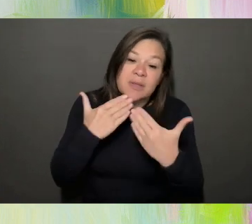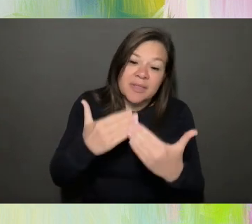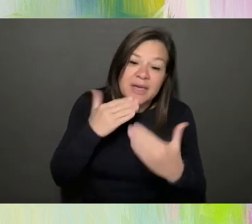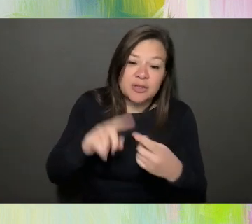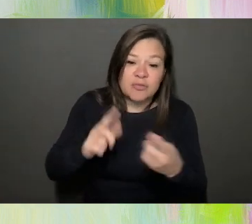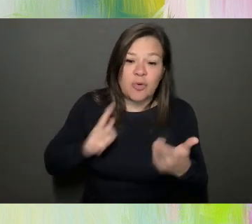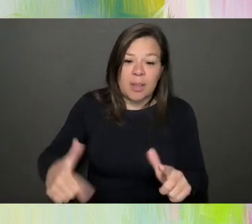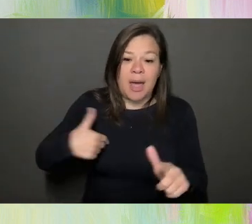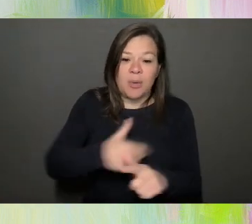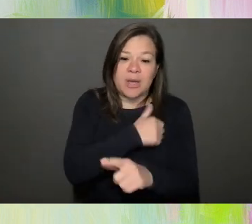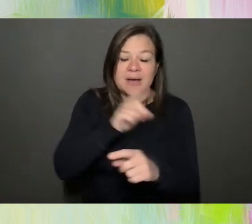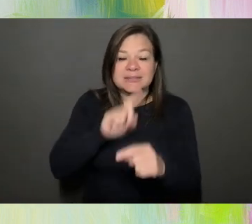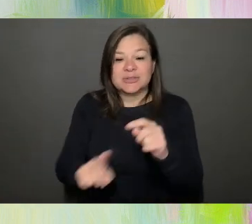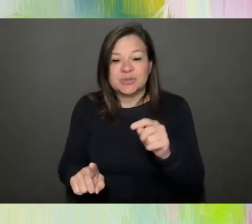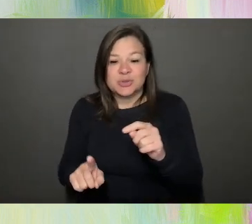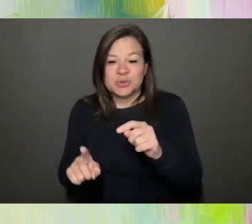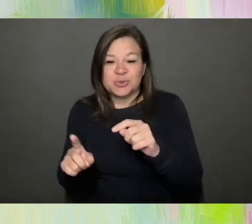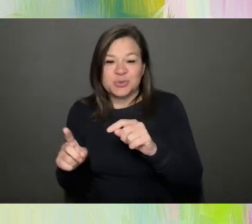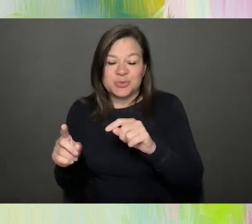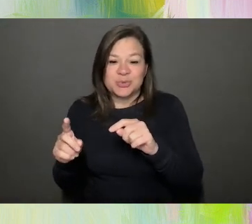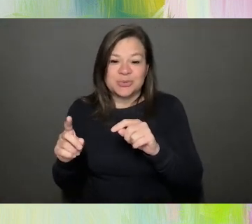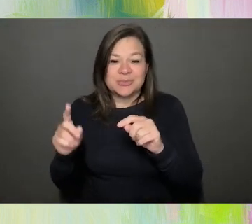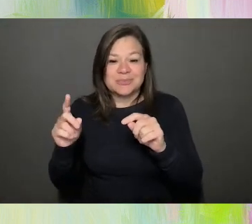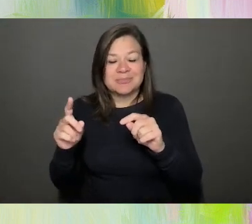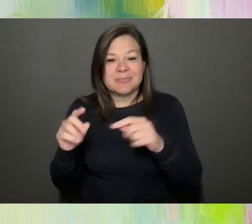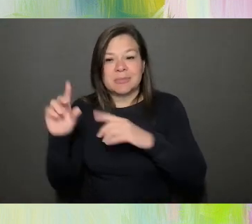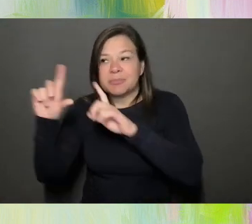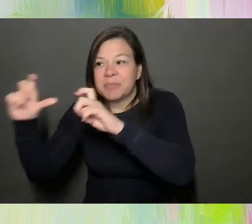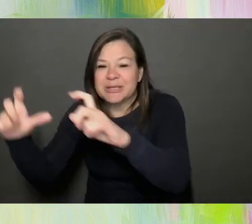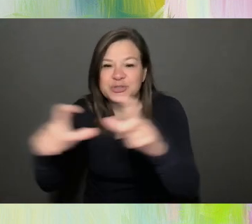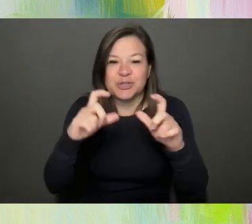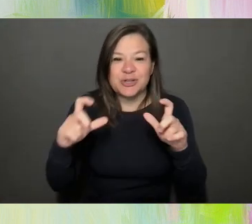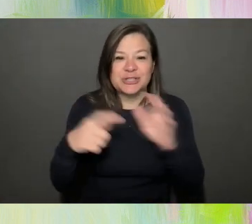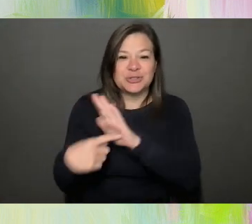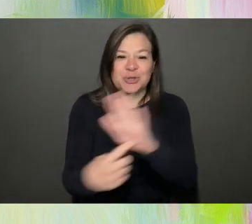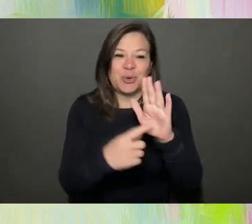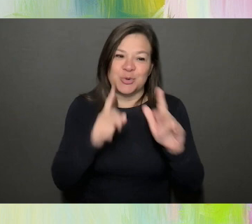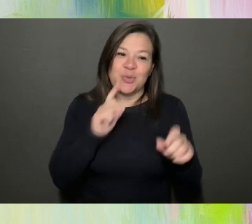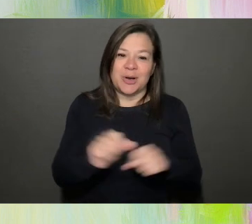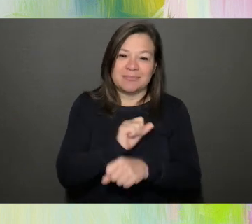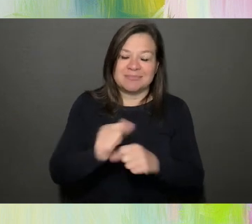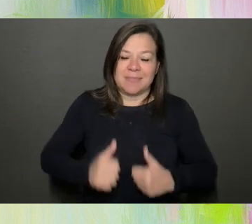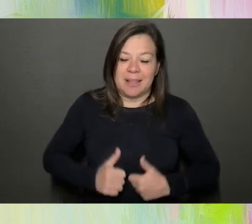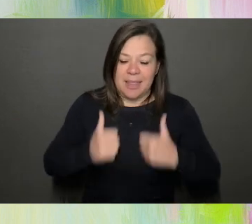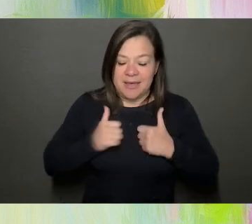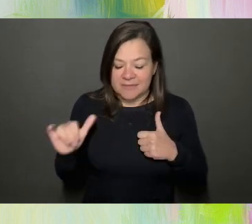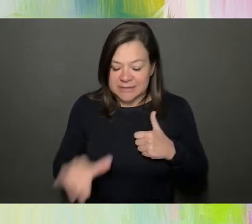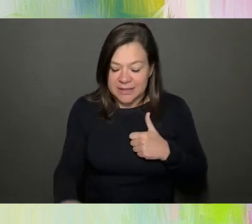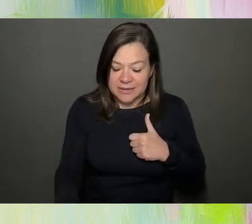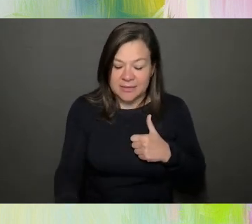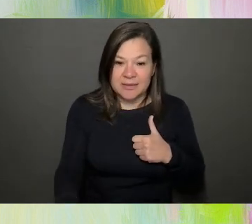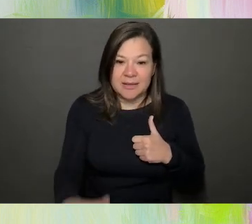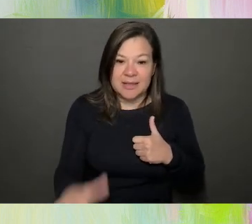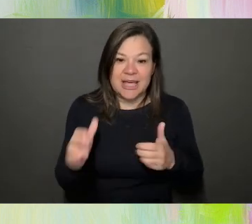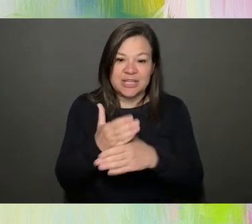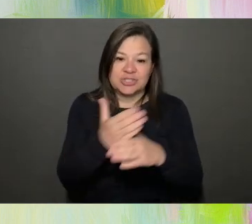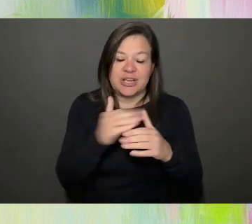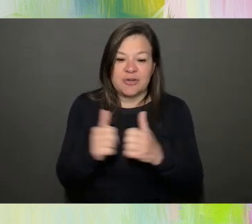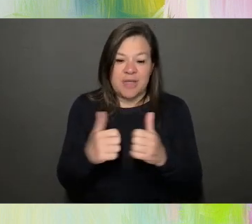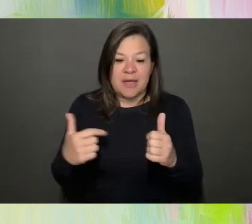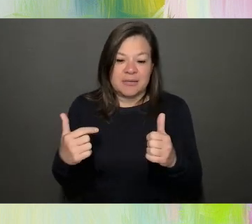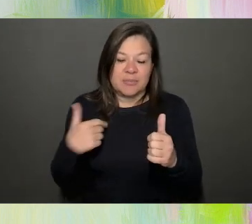to come with our cameras and interrupt your life and for sharing the beautiful Columbia Medical School Library with us.